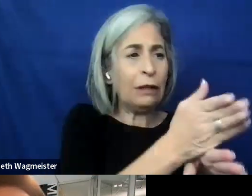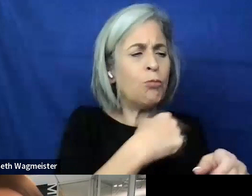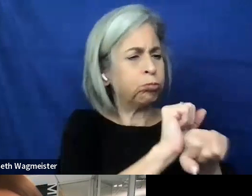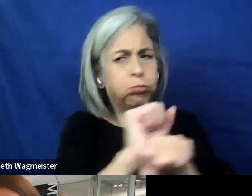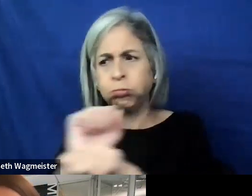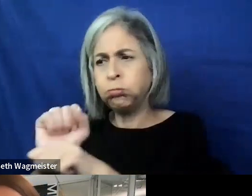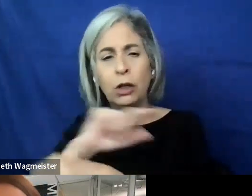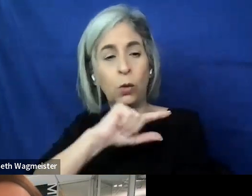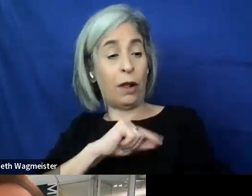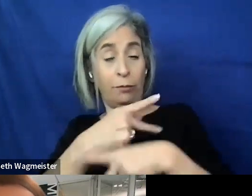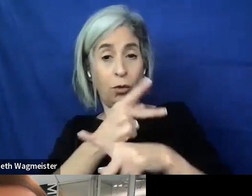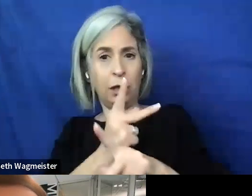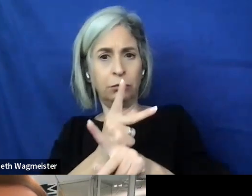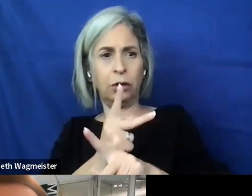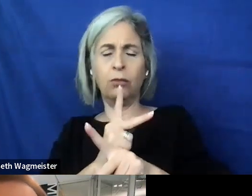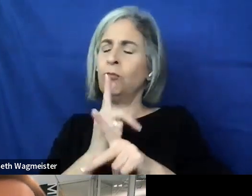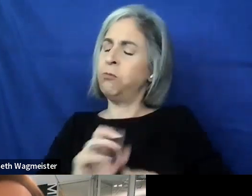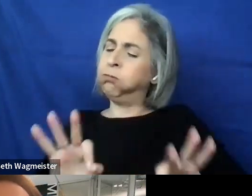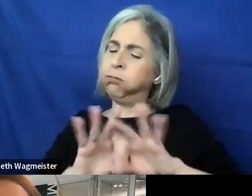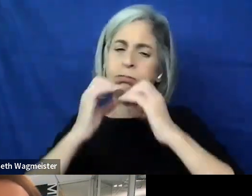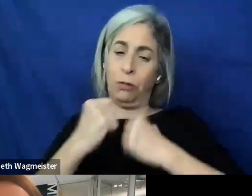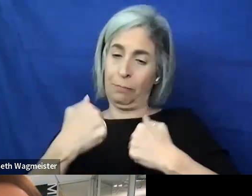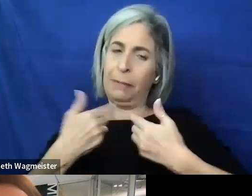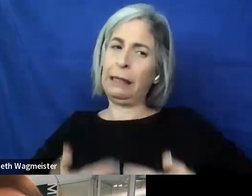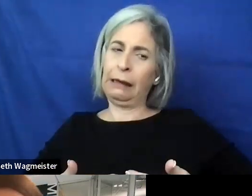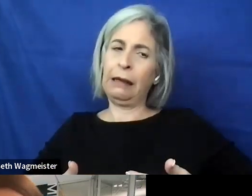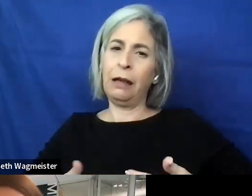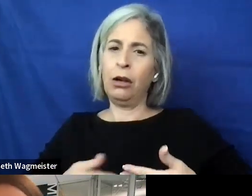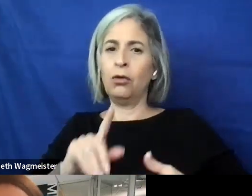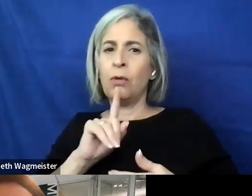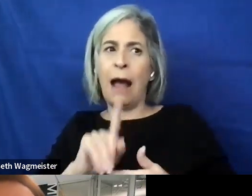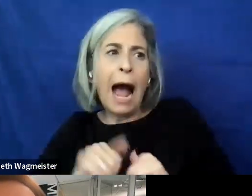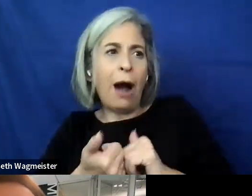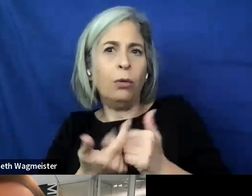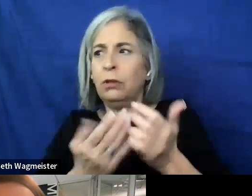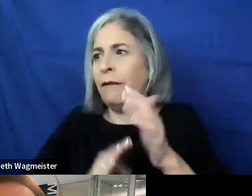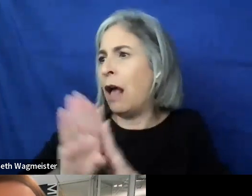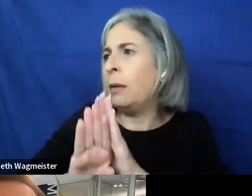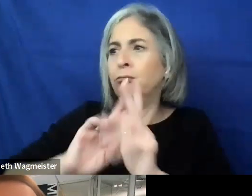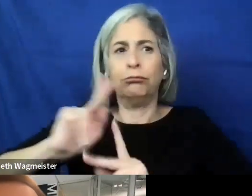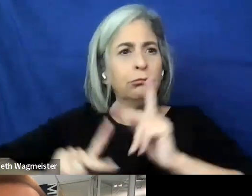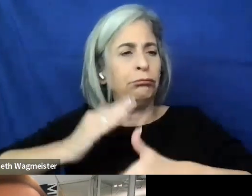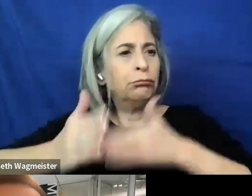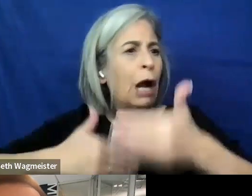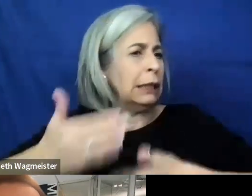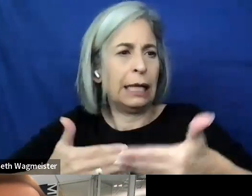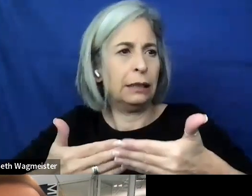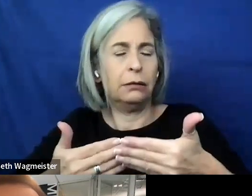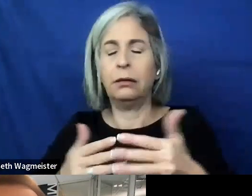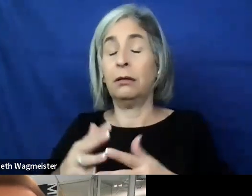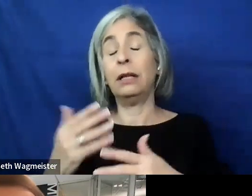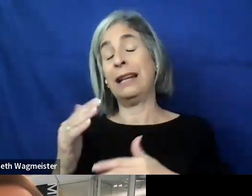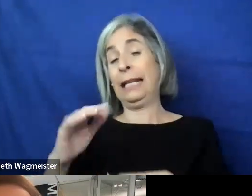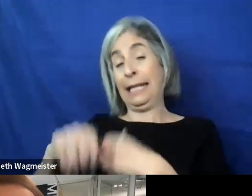quality of our products was always really important to me, as was a really effective development process. And back in